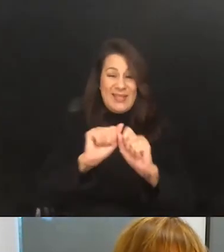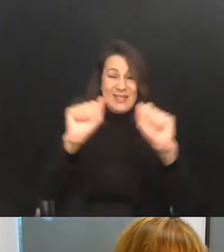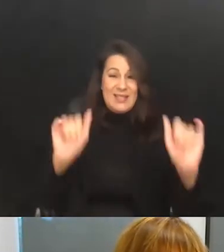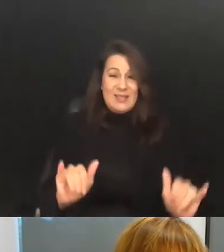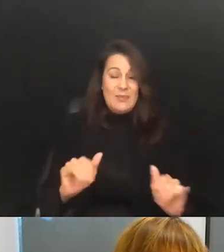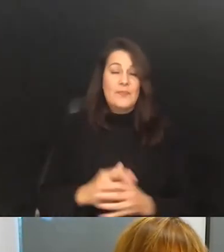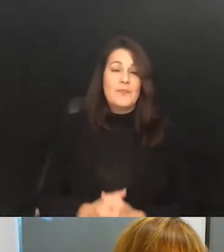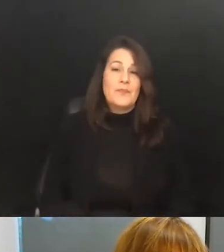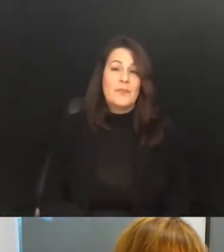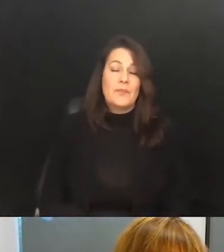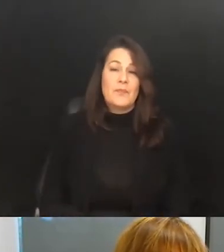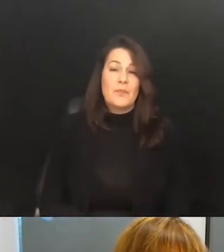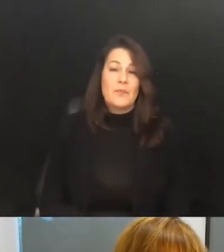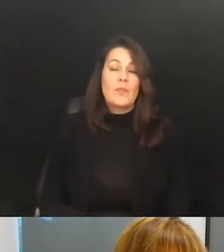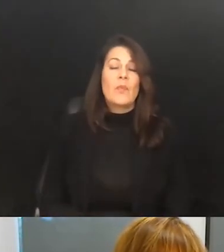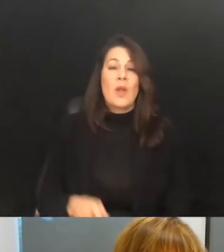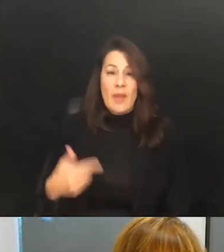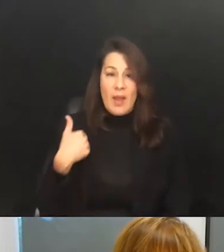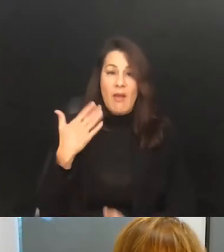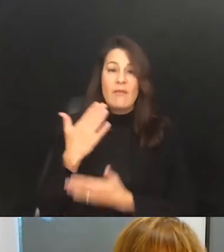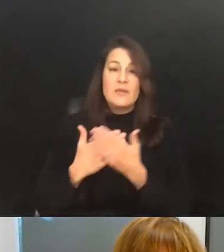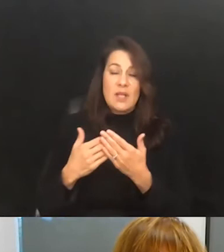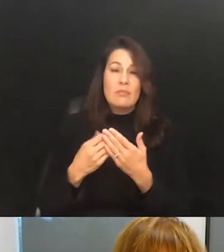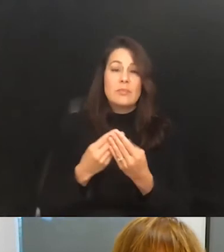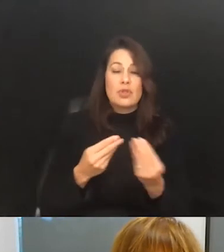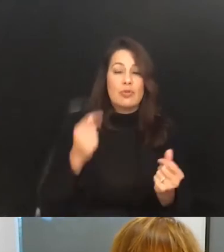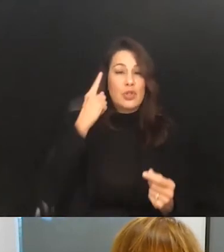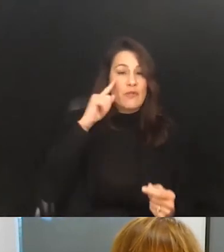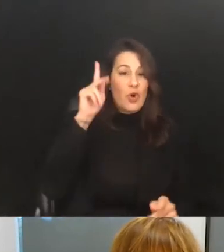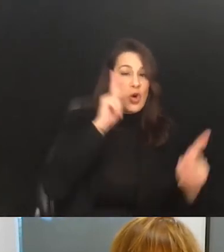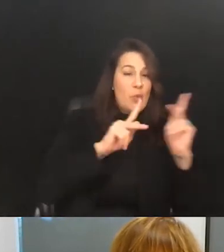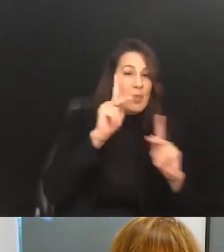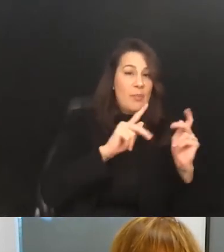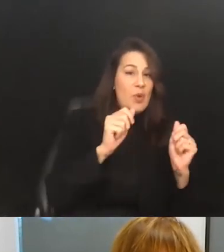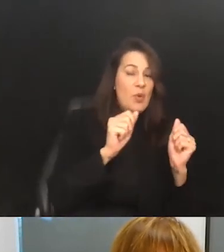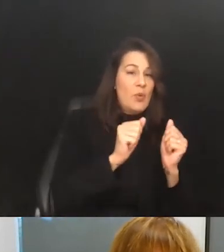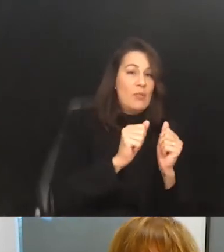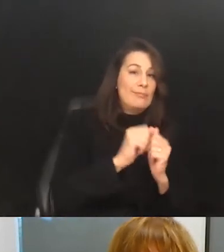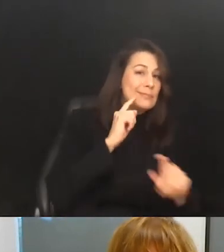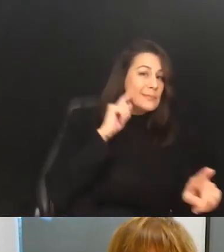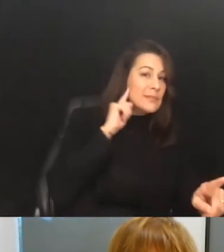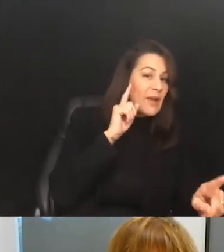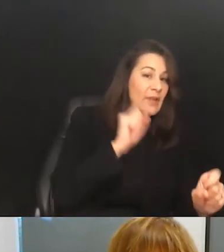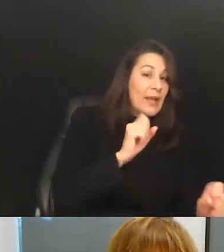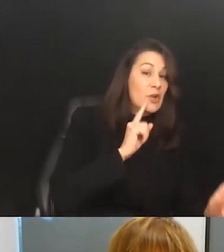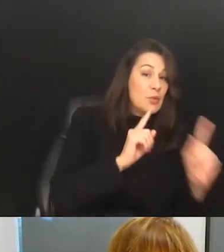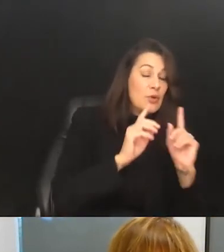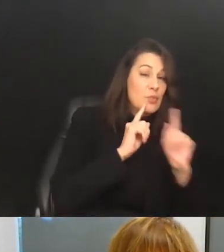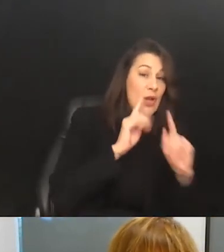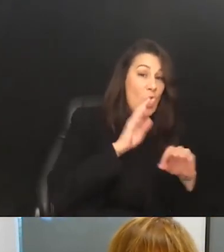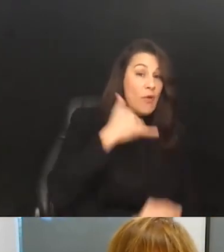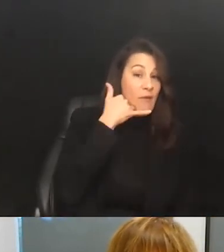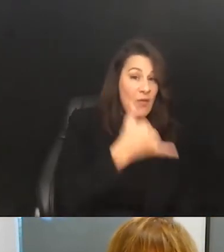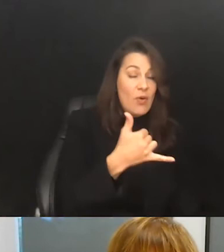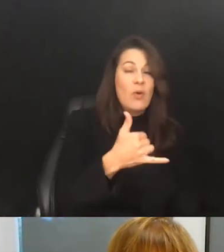there are the kind of solutions that help somebody with a hearing impairment communicate on a phone call. Um, so I think